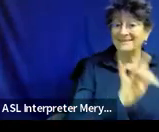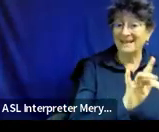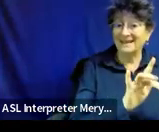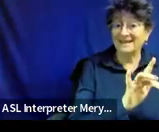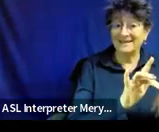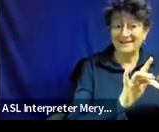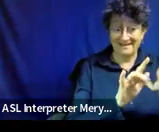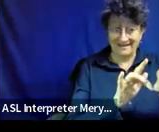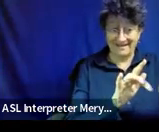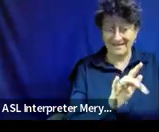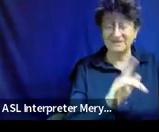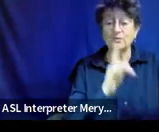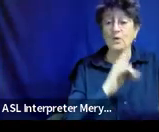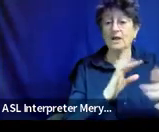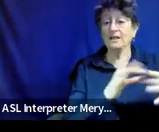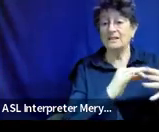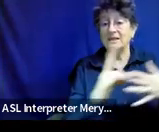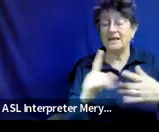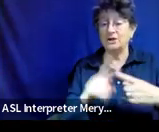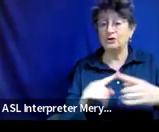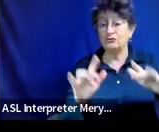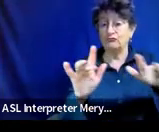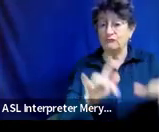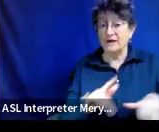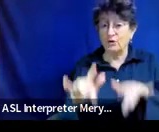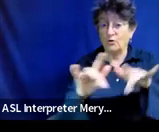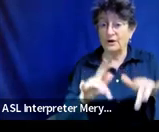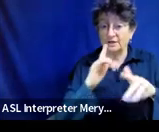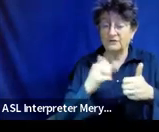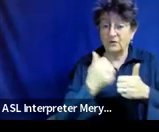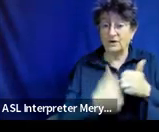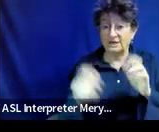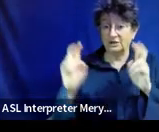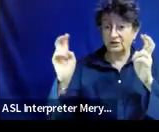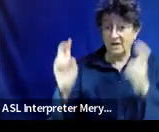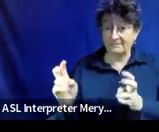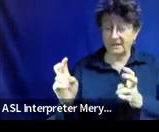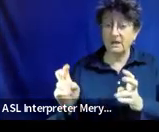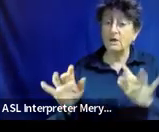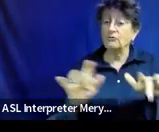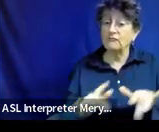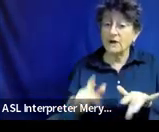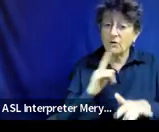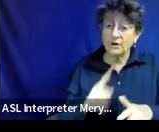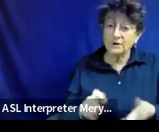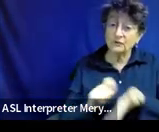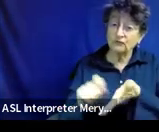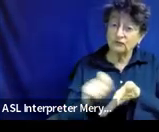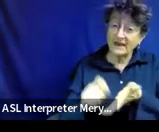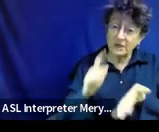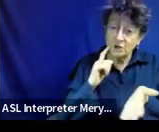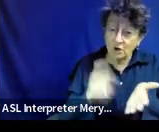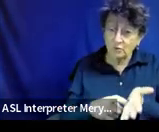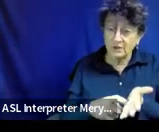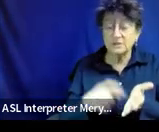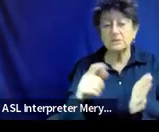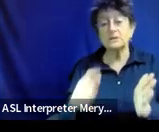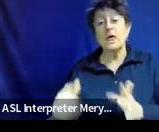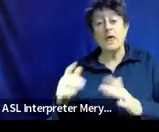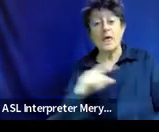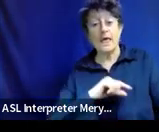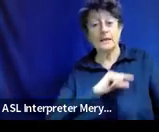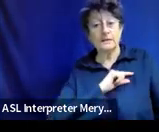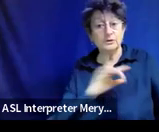on each of the topics. So we've got a recording around the written notice, eligibility forms, summary of performance, B13